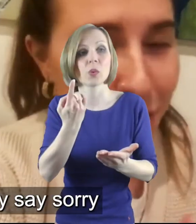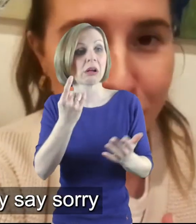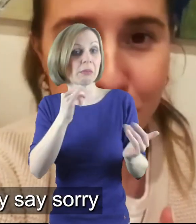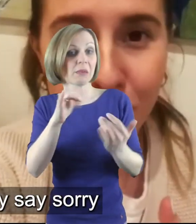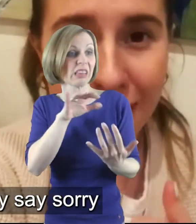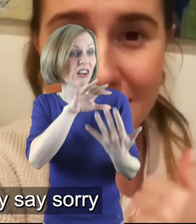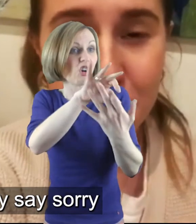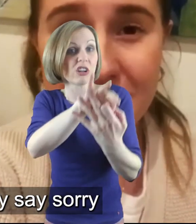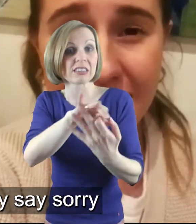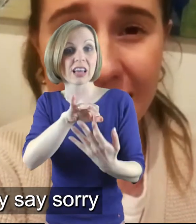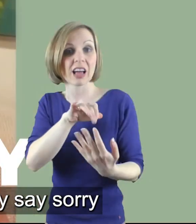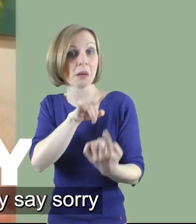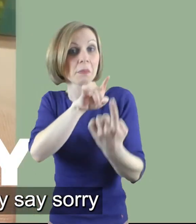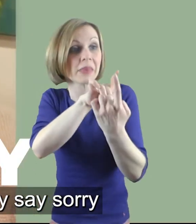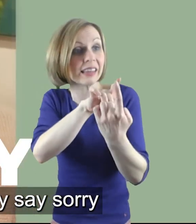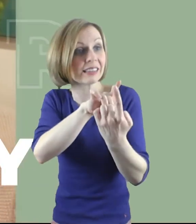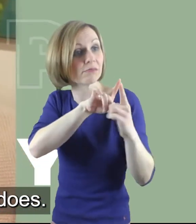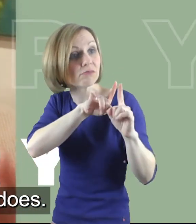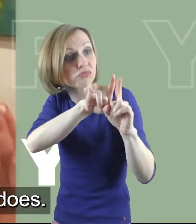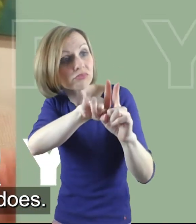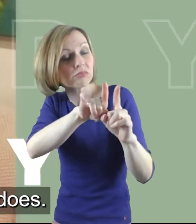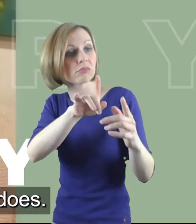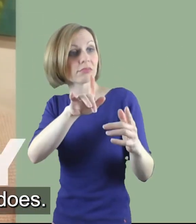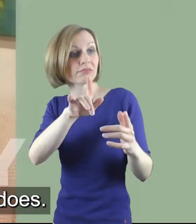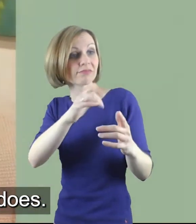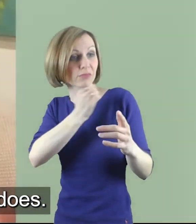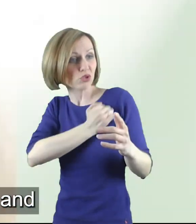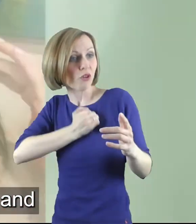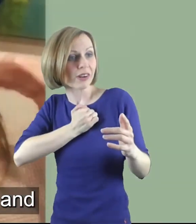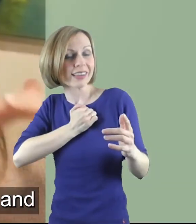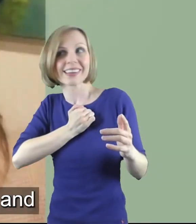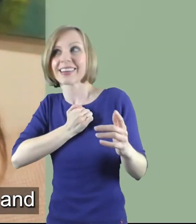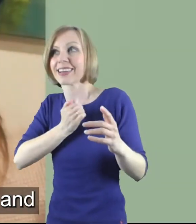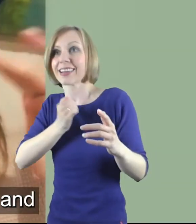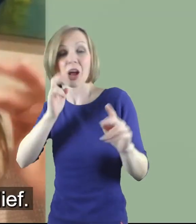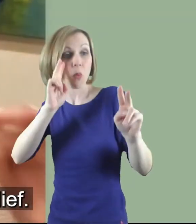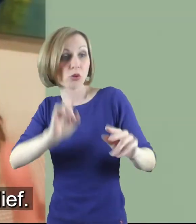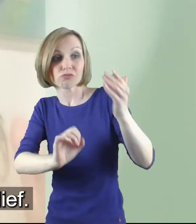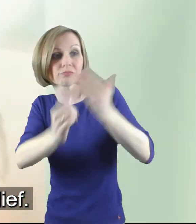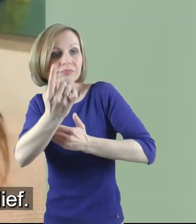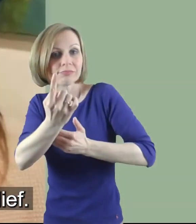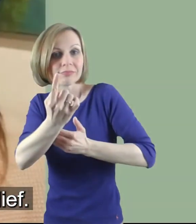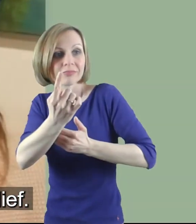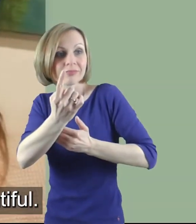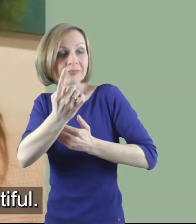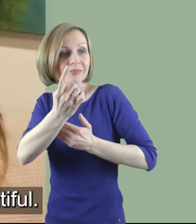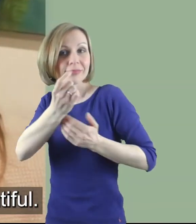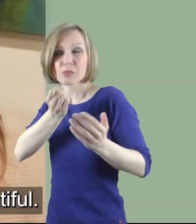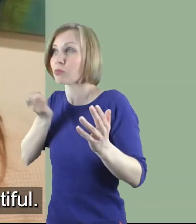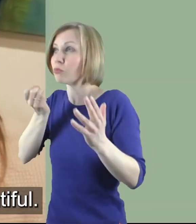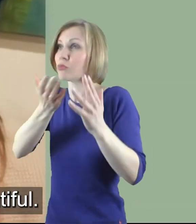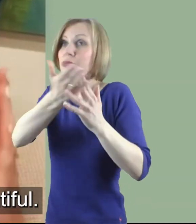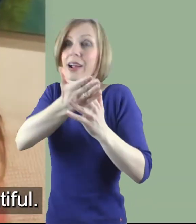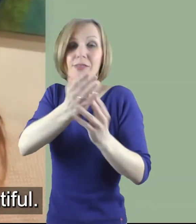meet them for a walk and simply say sorry and just watch what God does watch the breakthrough and the freedom and the relief and